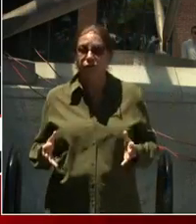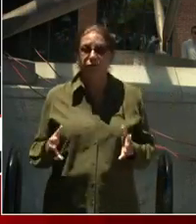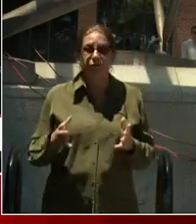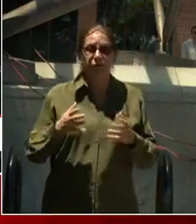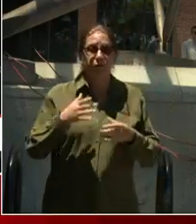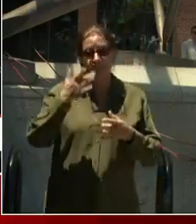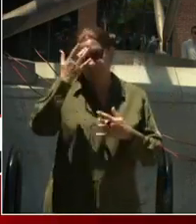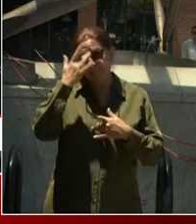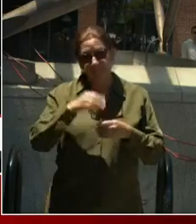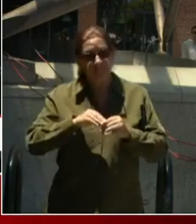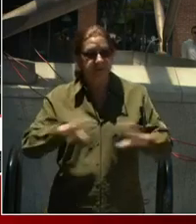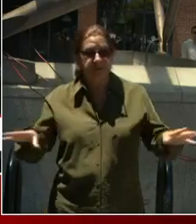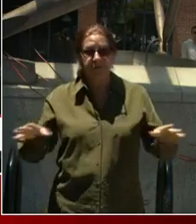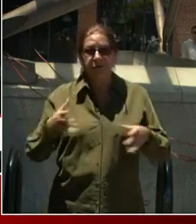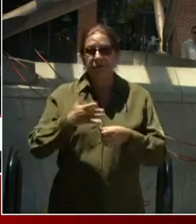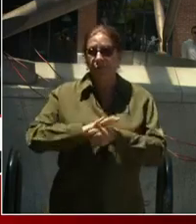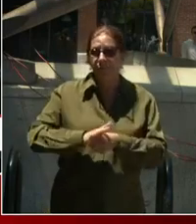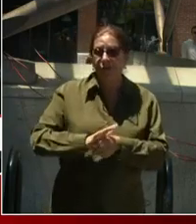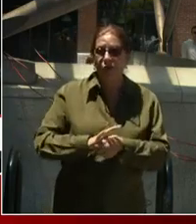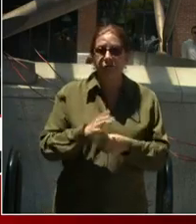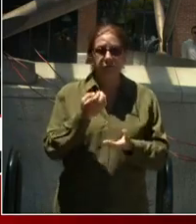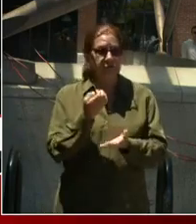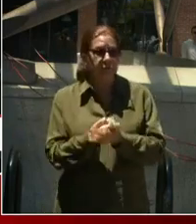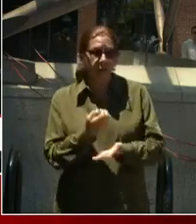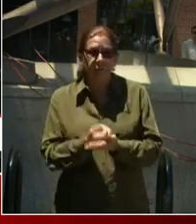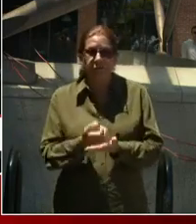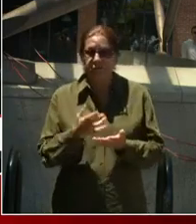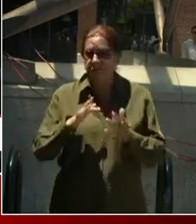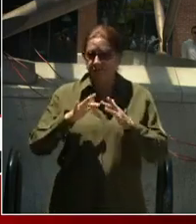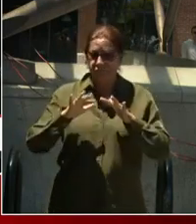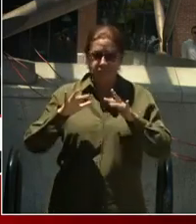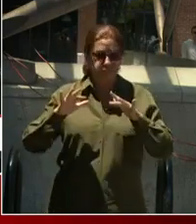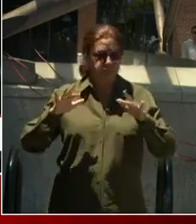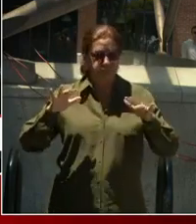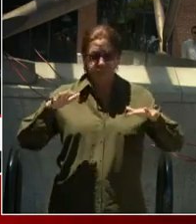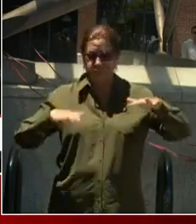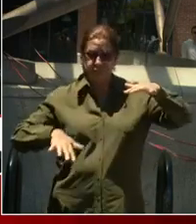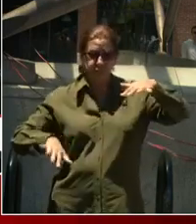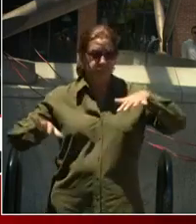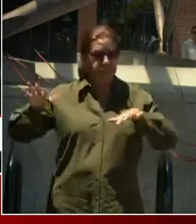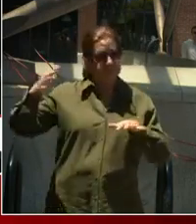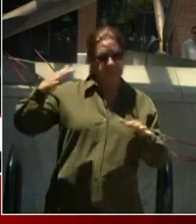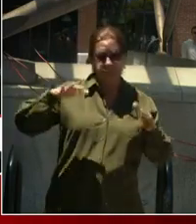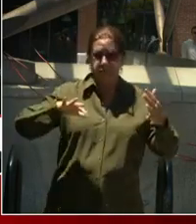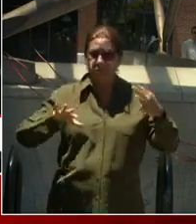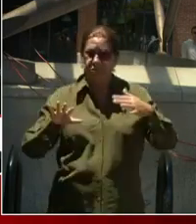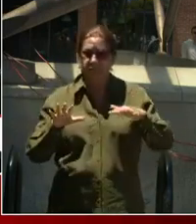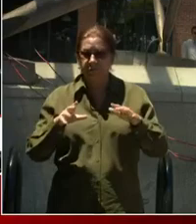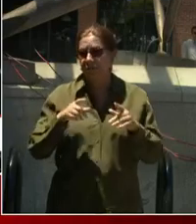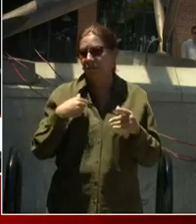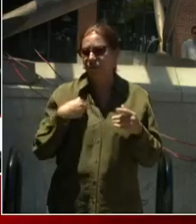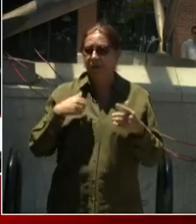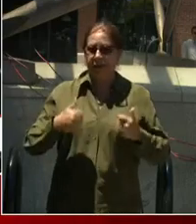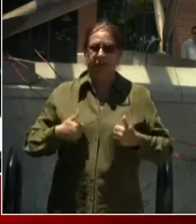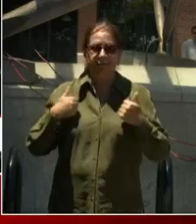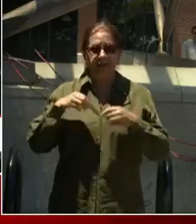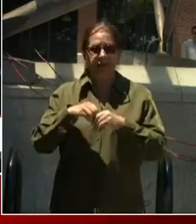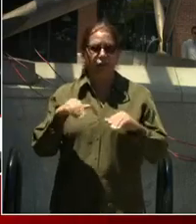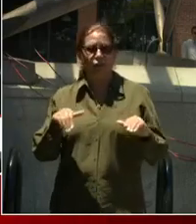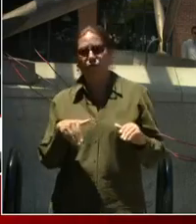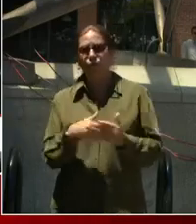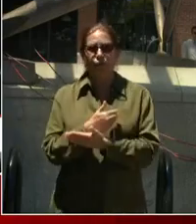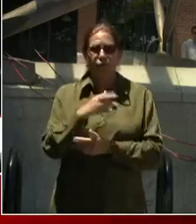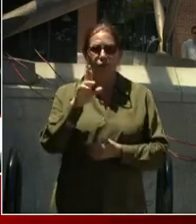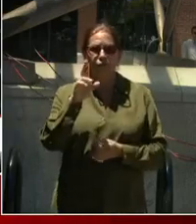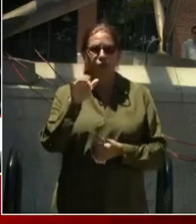economy have experienced a different reality. And I think that I need to know a